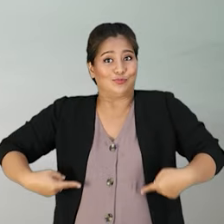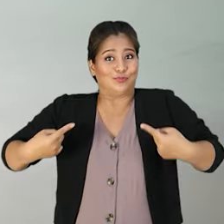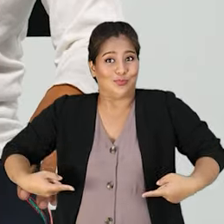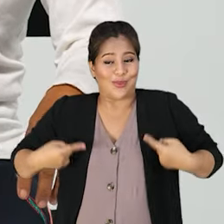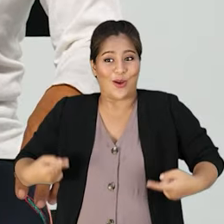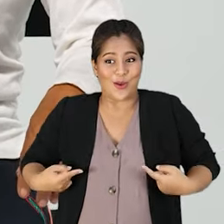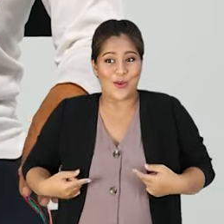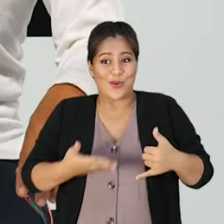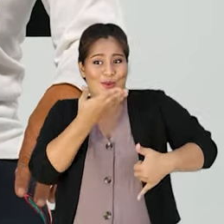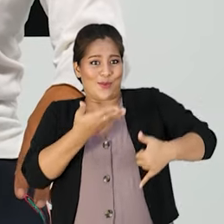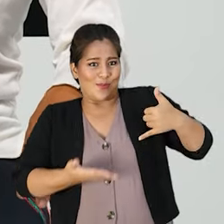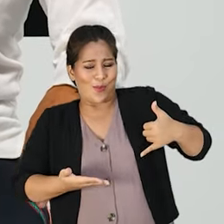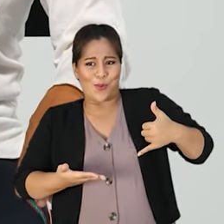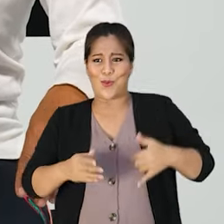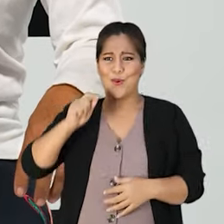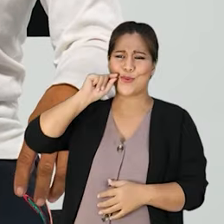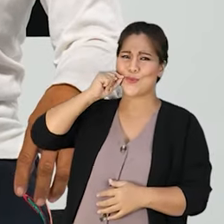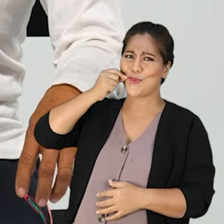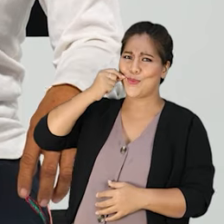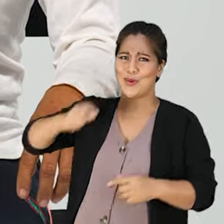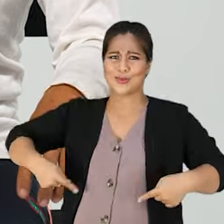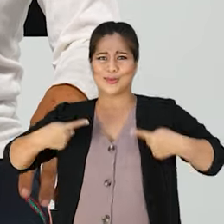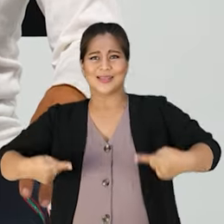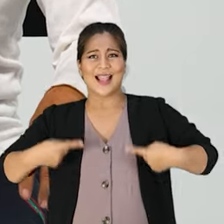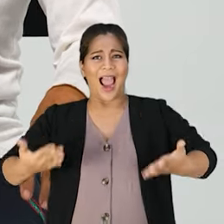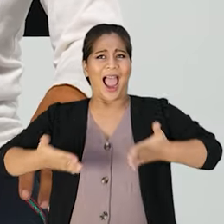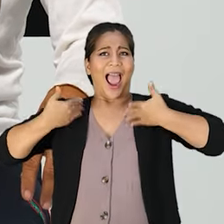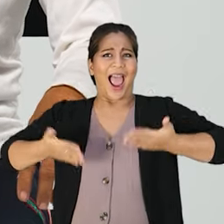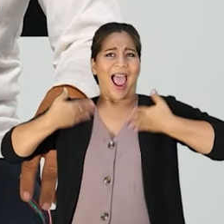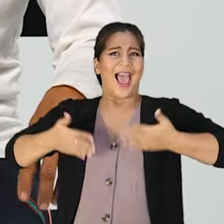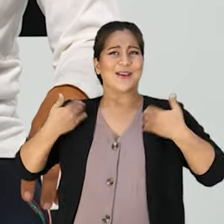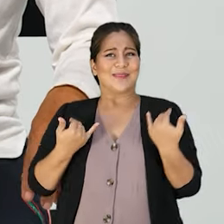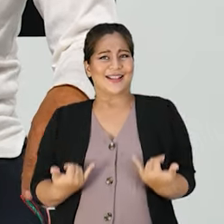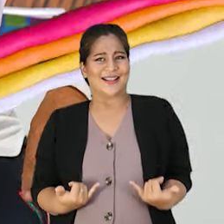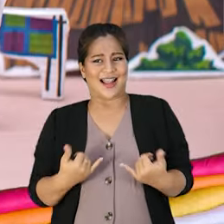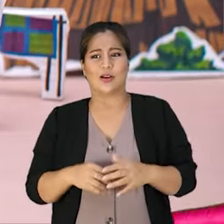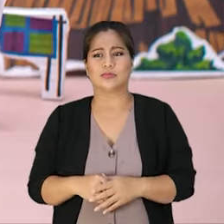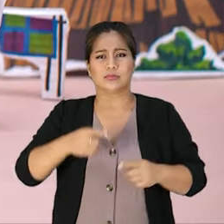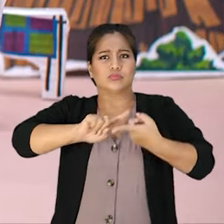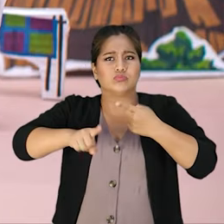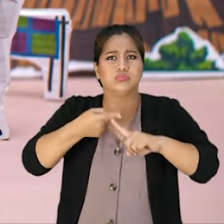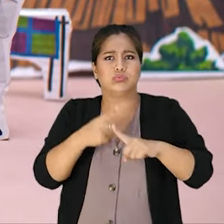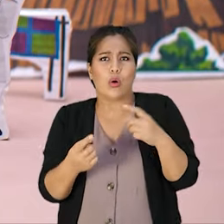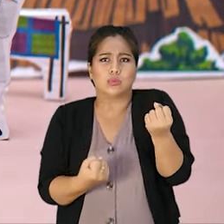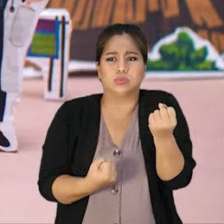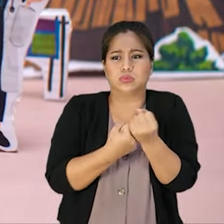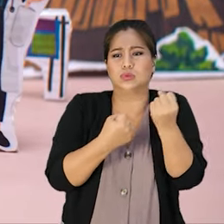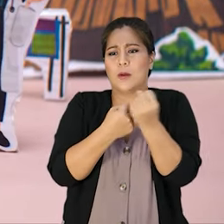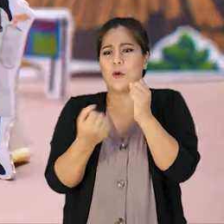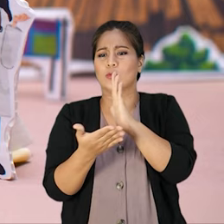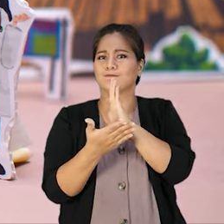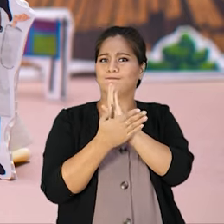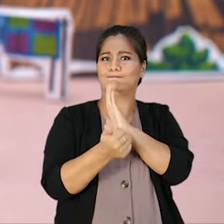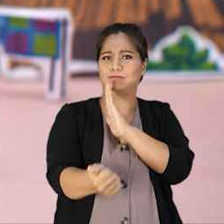have the wheelchair. His friends say, Sungkarn, you have a cool wheelchair. He is so happy now. Peer-to-peer